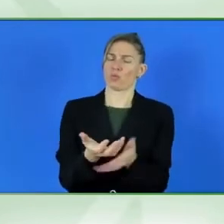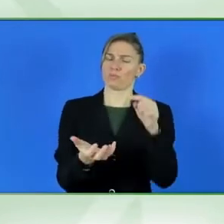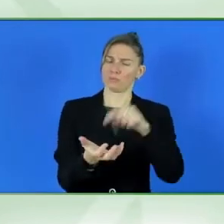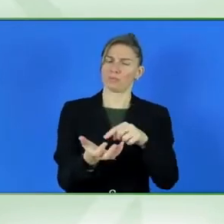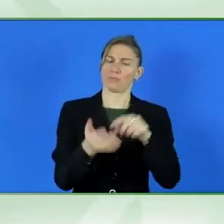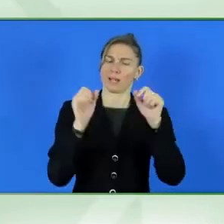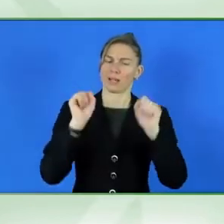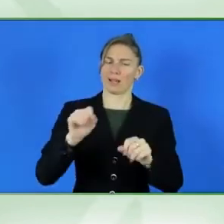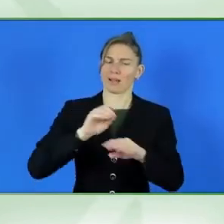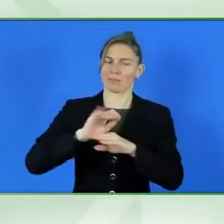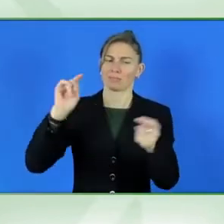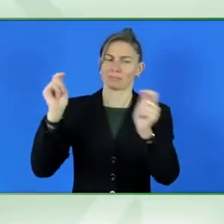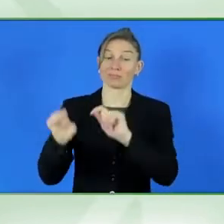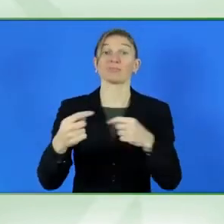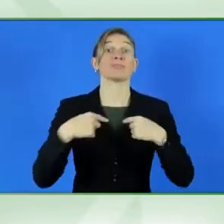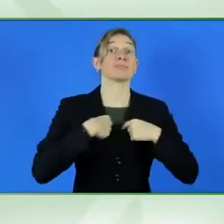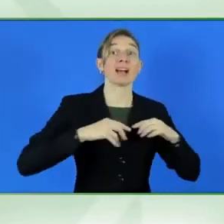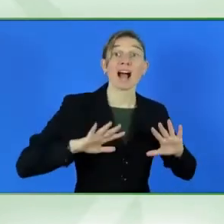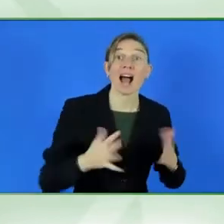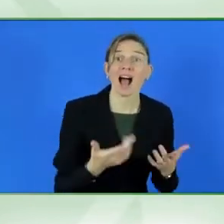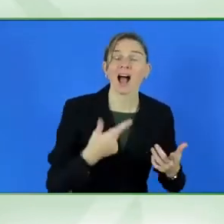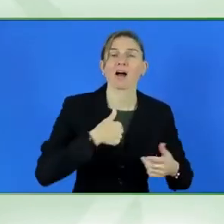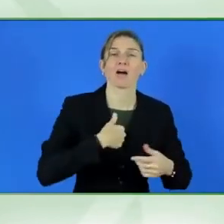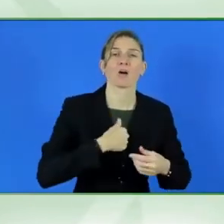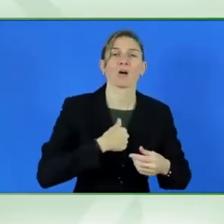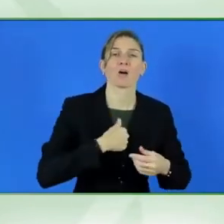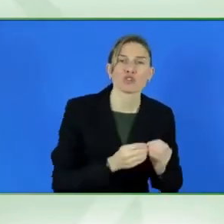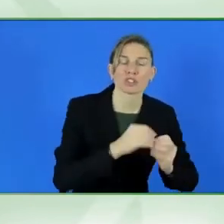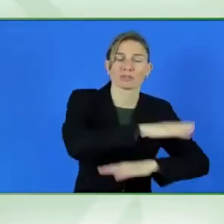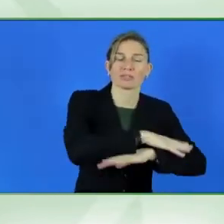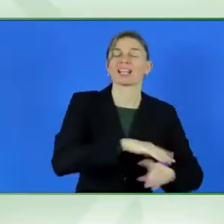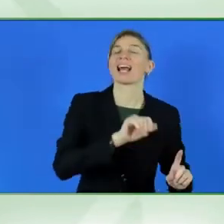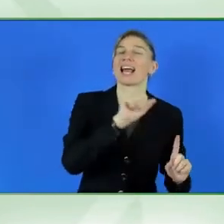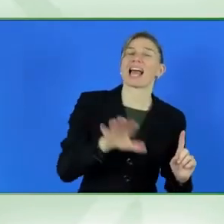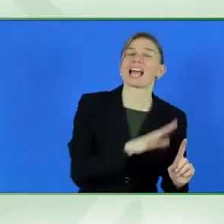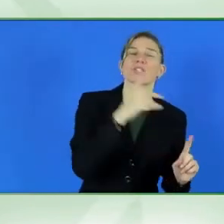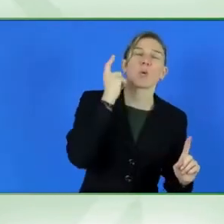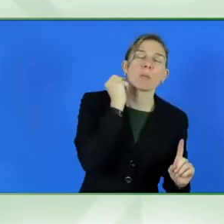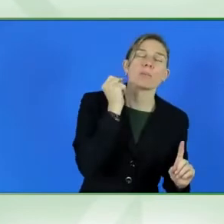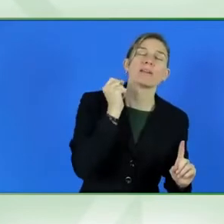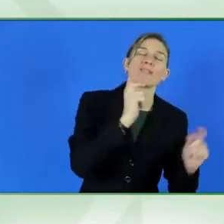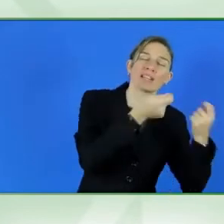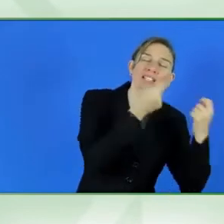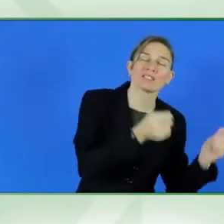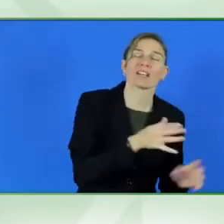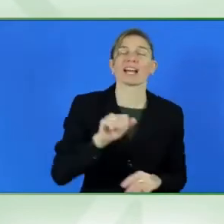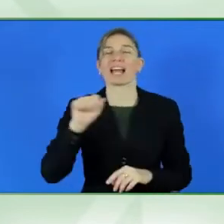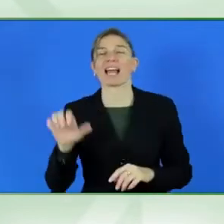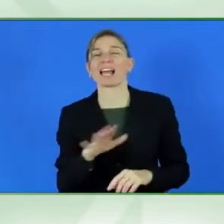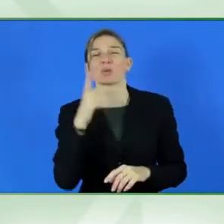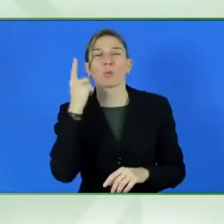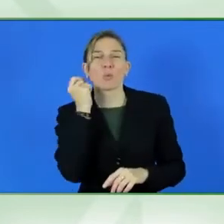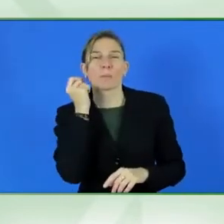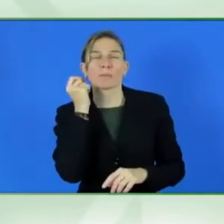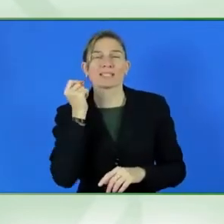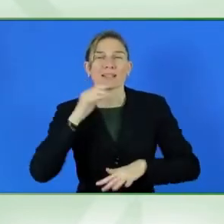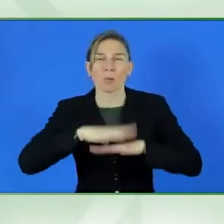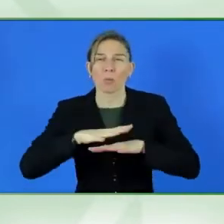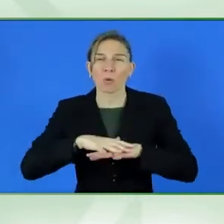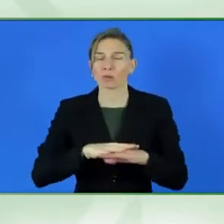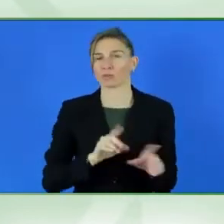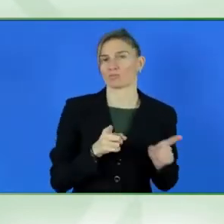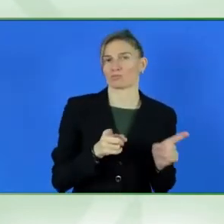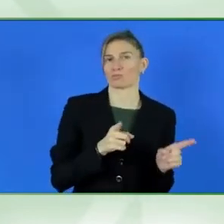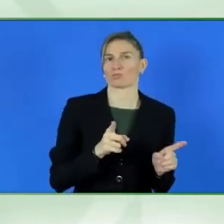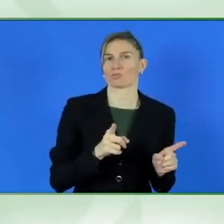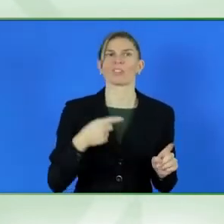that through creating platforms such as the Asian Woman Festival and the Asian Disability Network because those were the things that I wish existed when I was